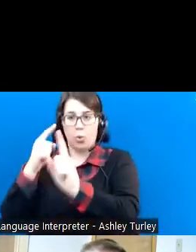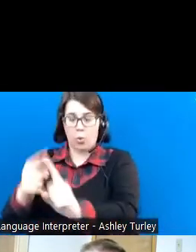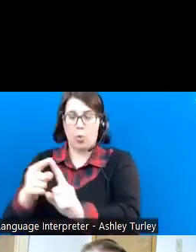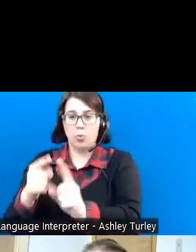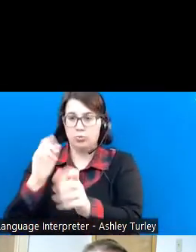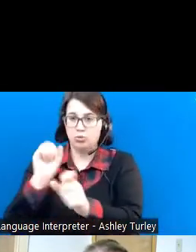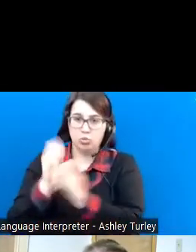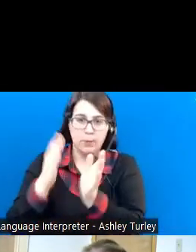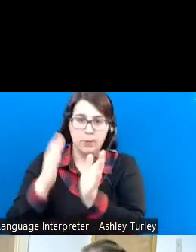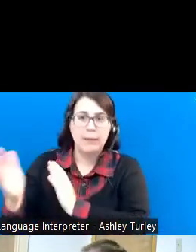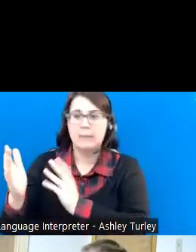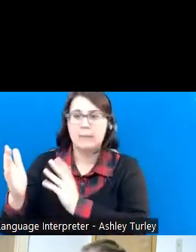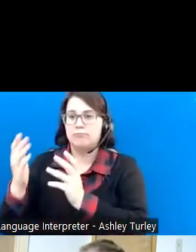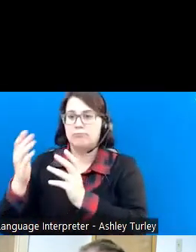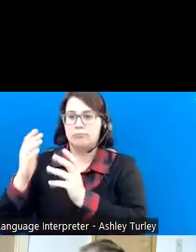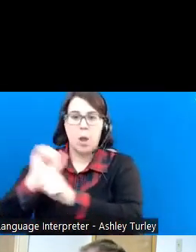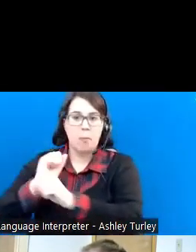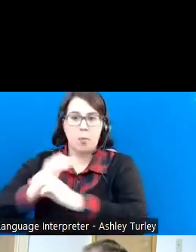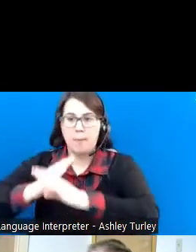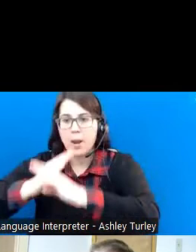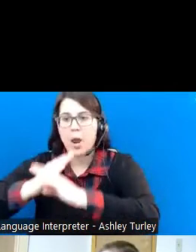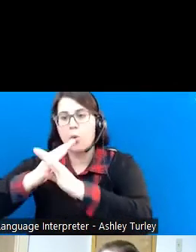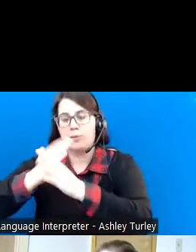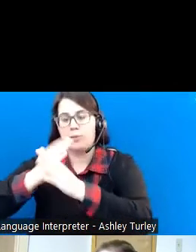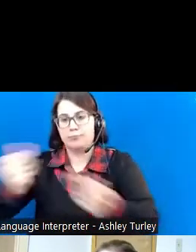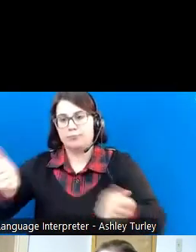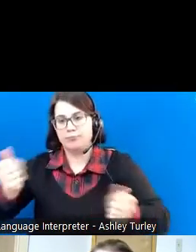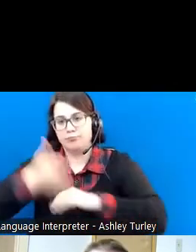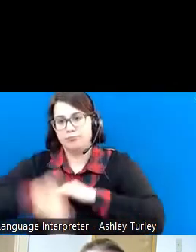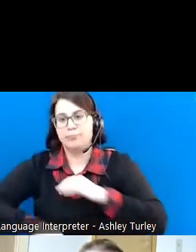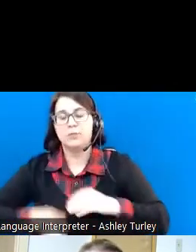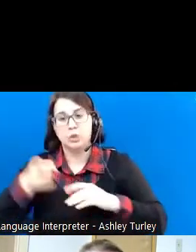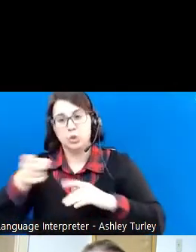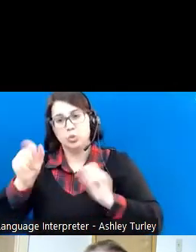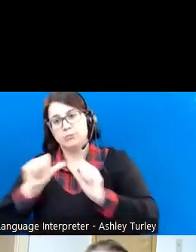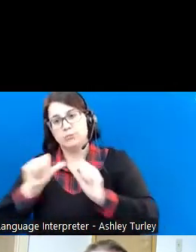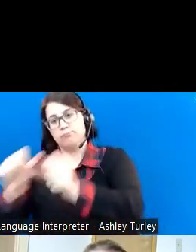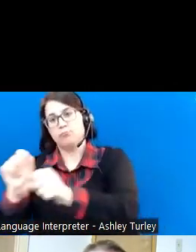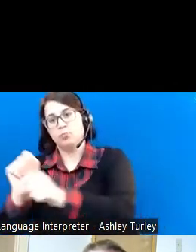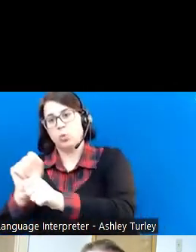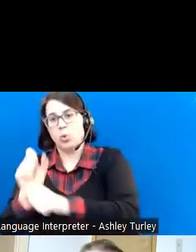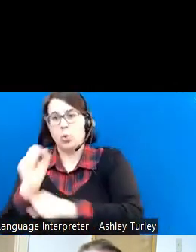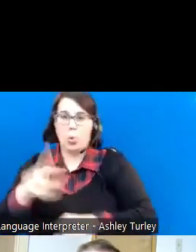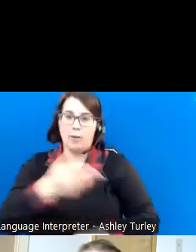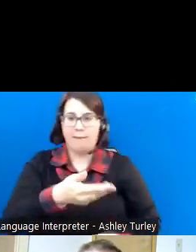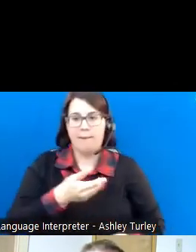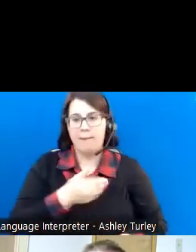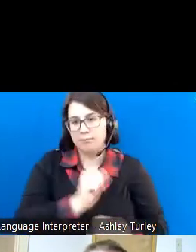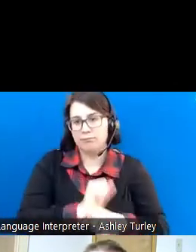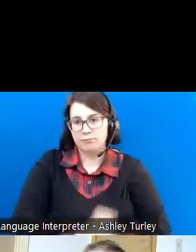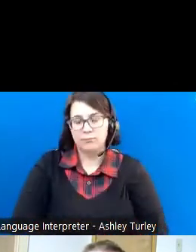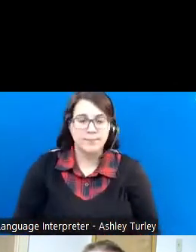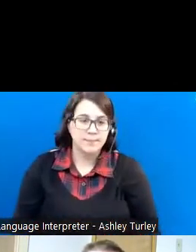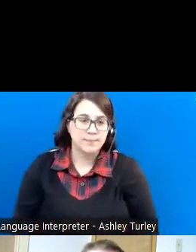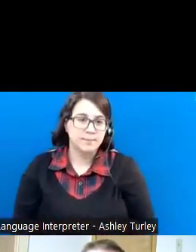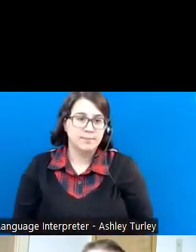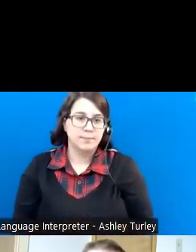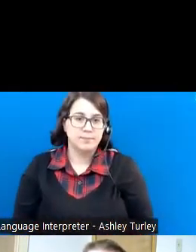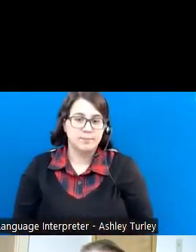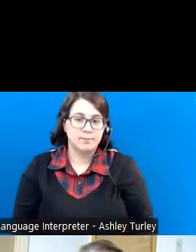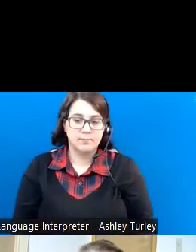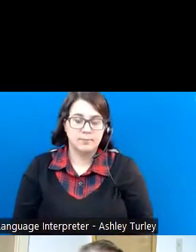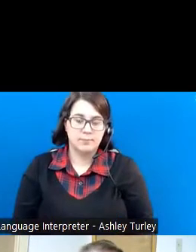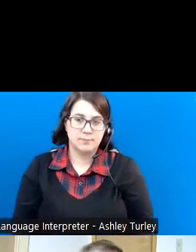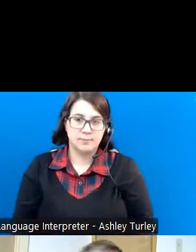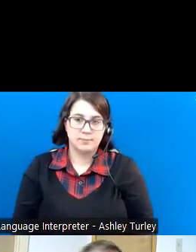-related barriers so they can go to work or maintain their current employment. Next slide. So